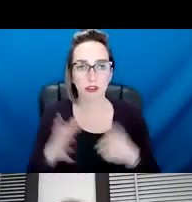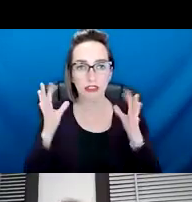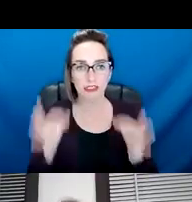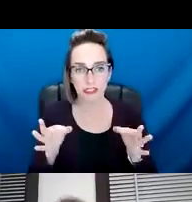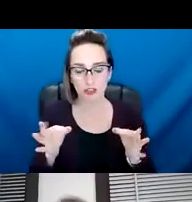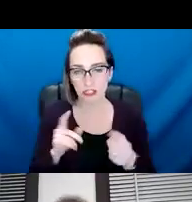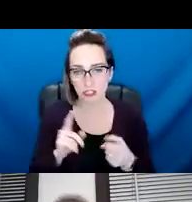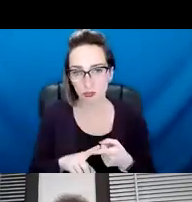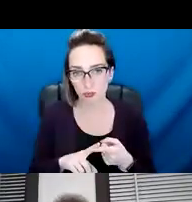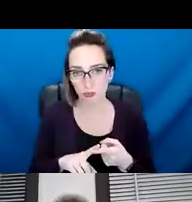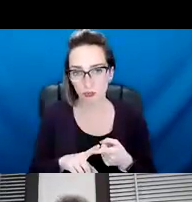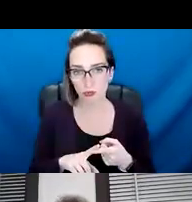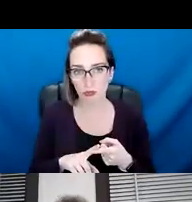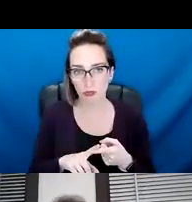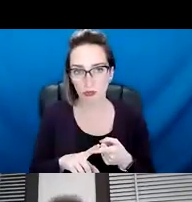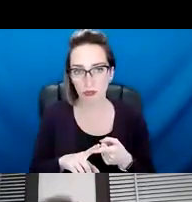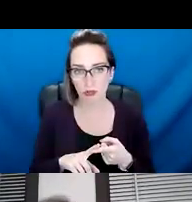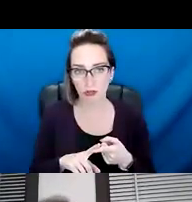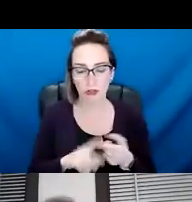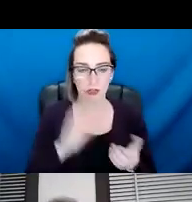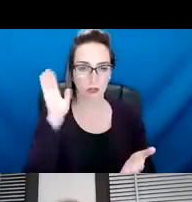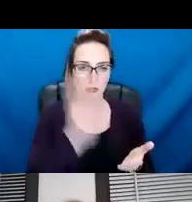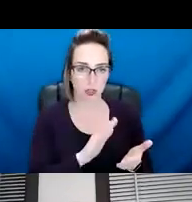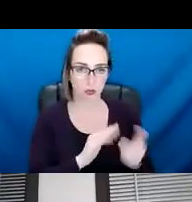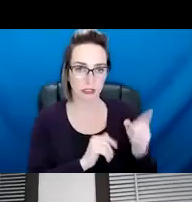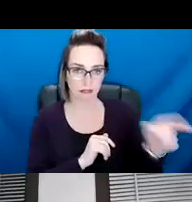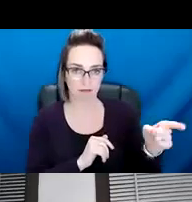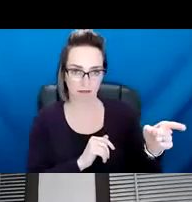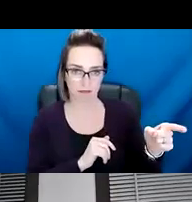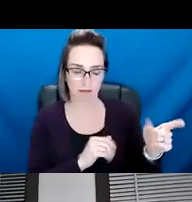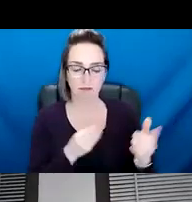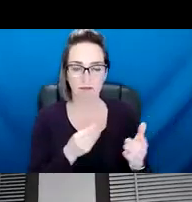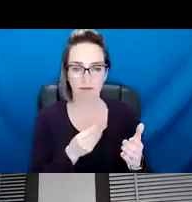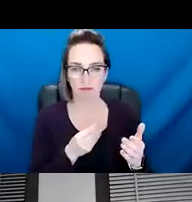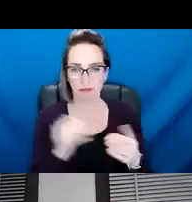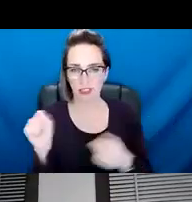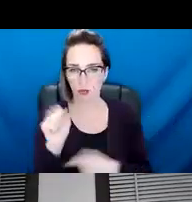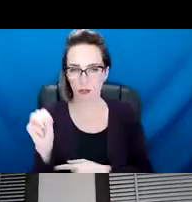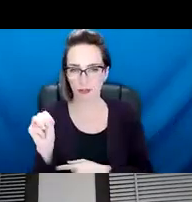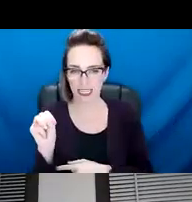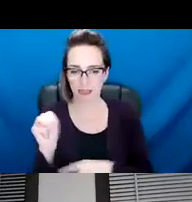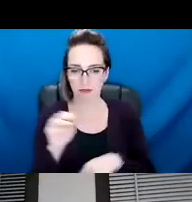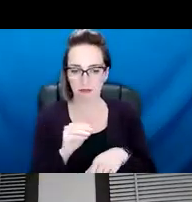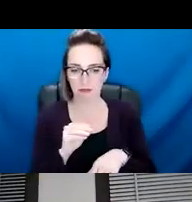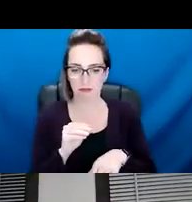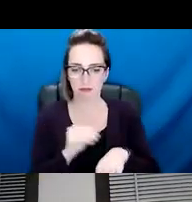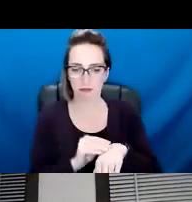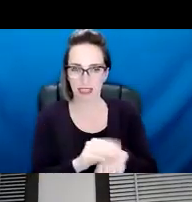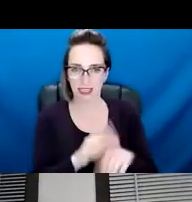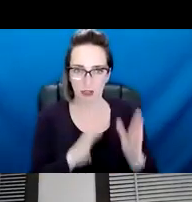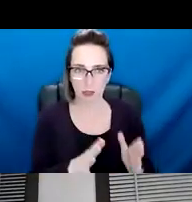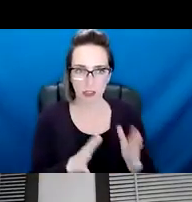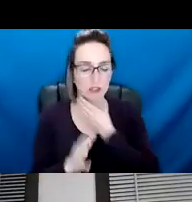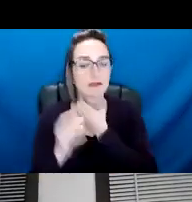um, um, that, uh, social media influencers, um, path. So while this was not, um, something that came